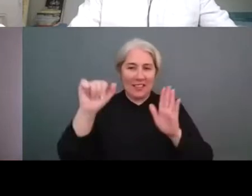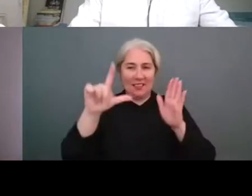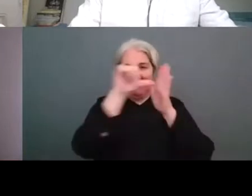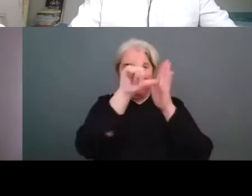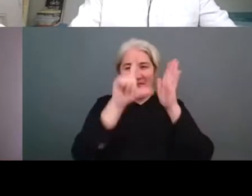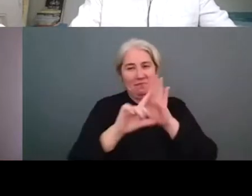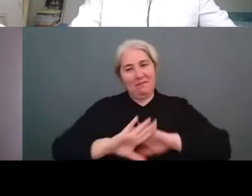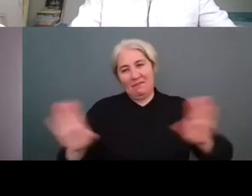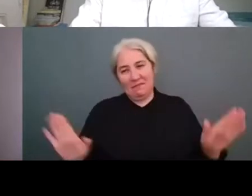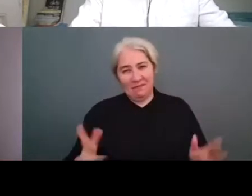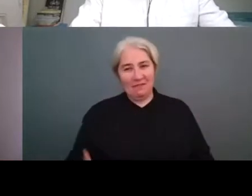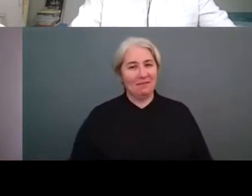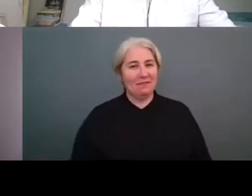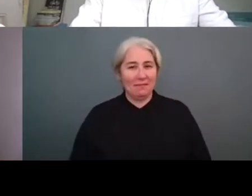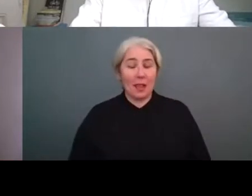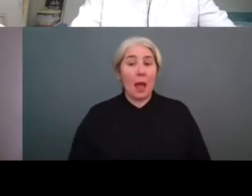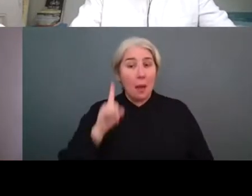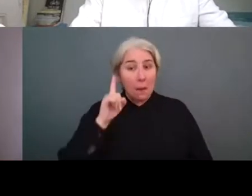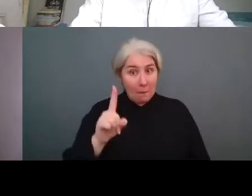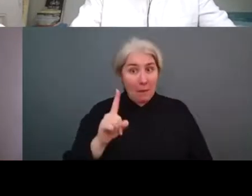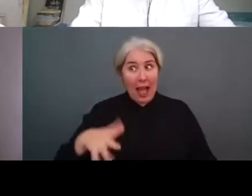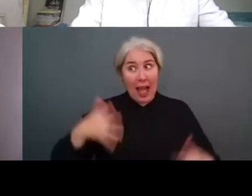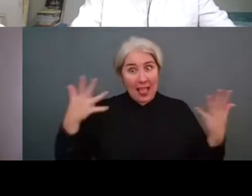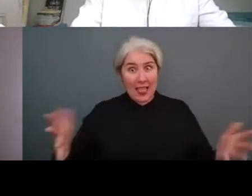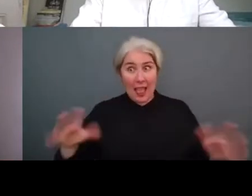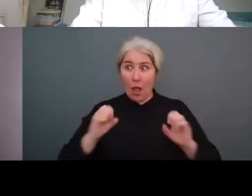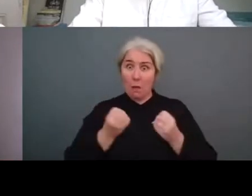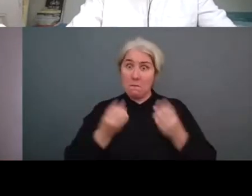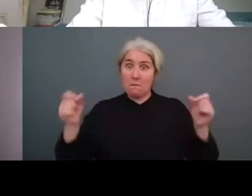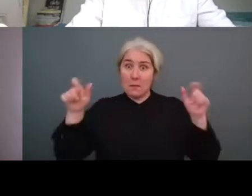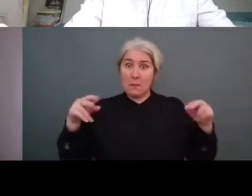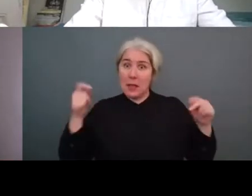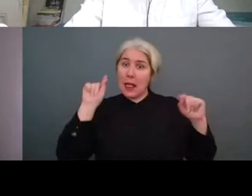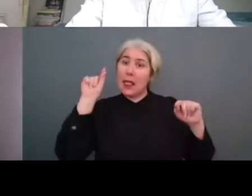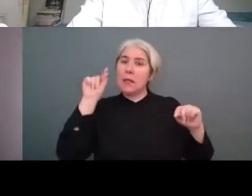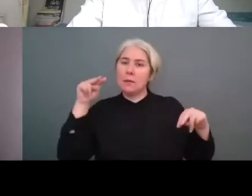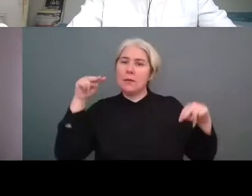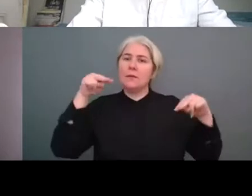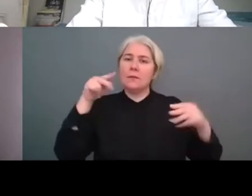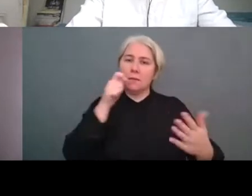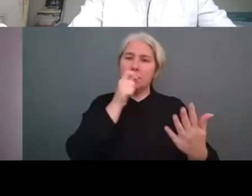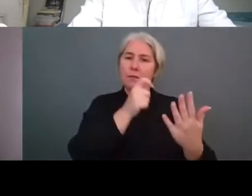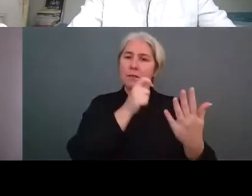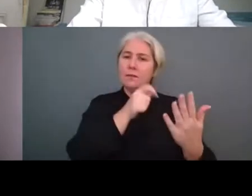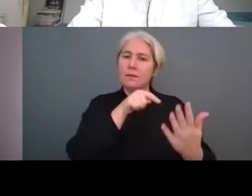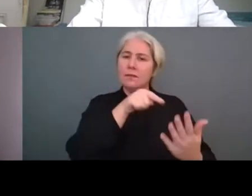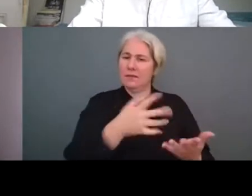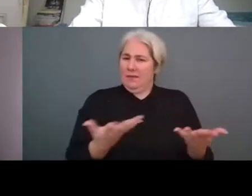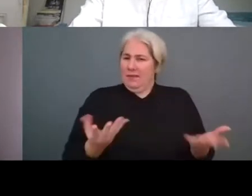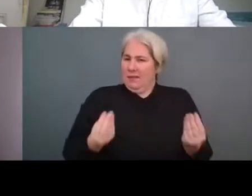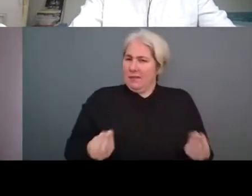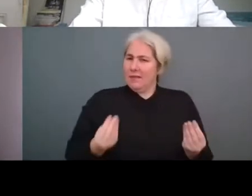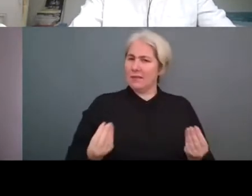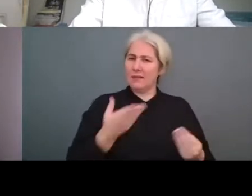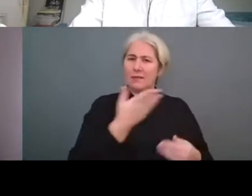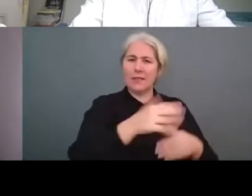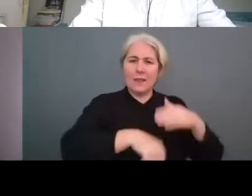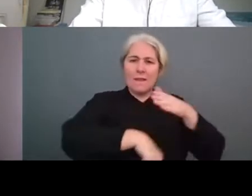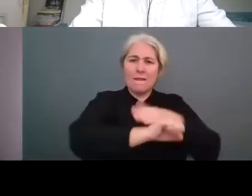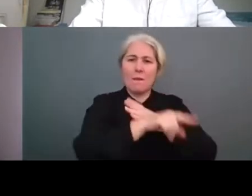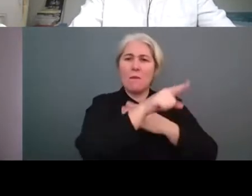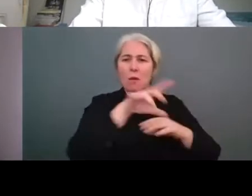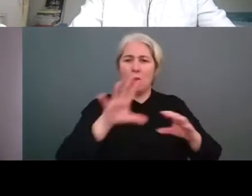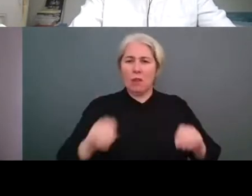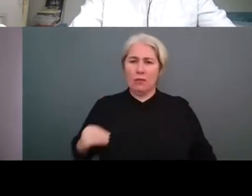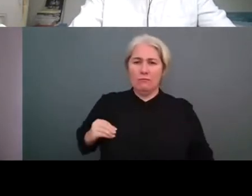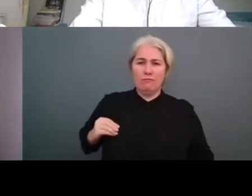um and uh i i know of some some clubs in a in a country that used to be a